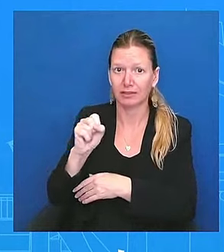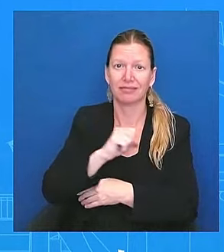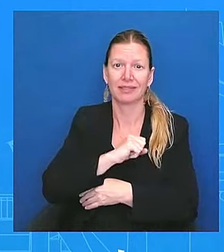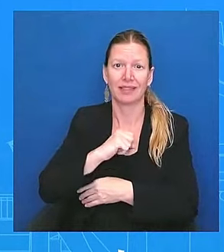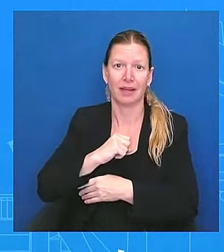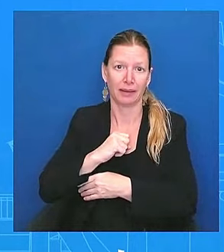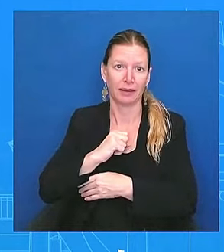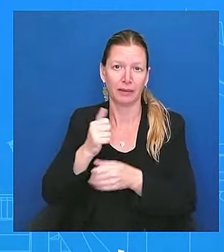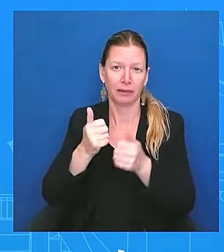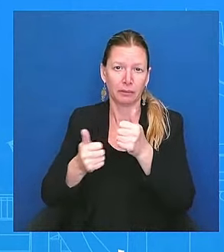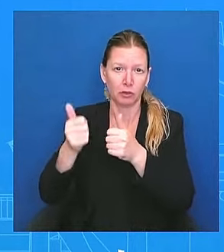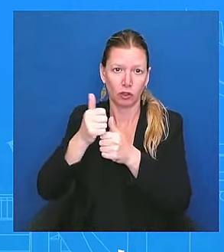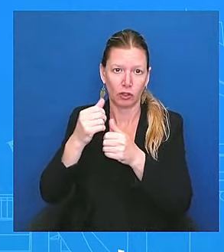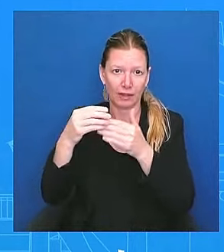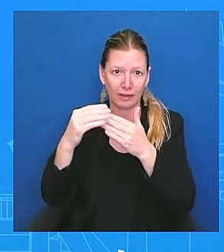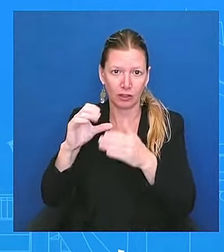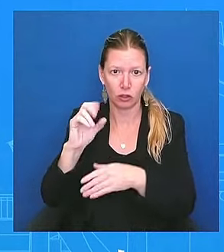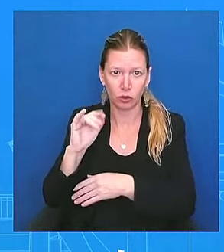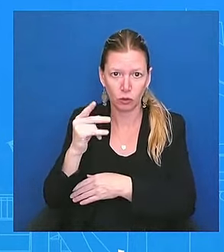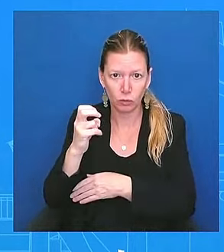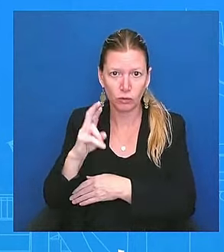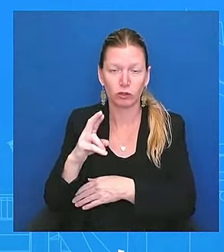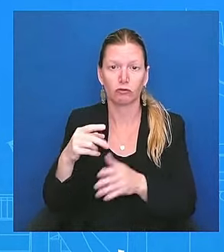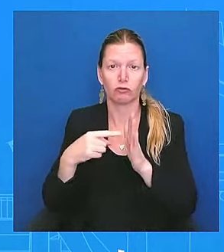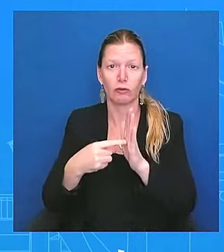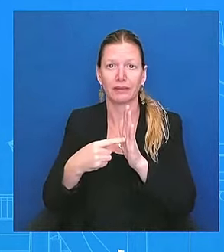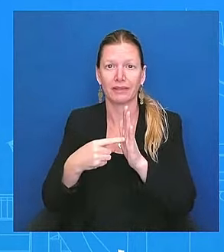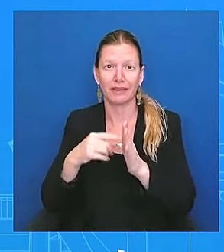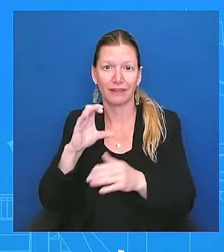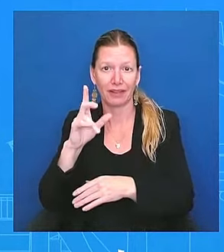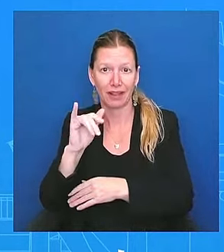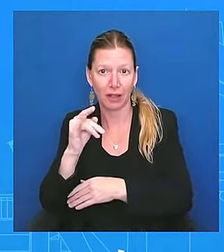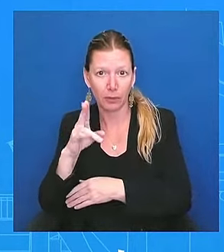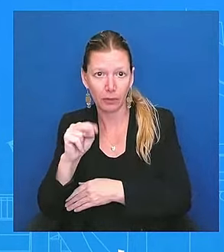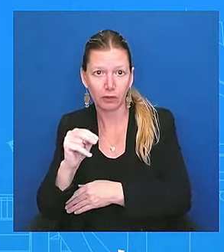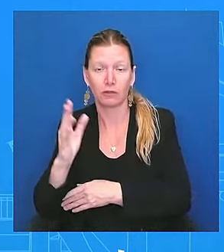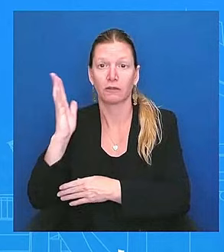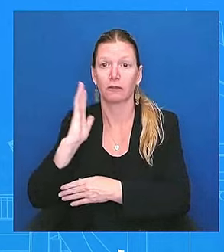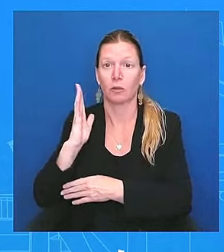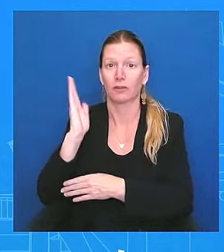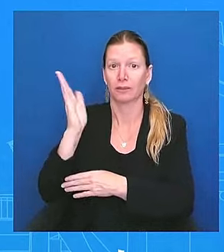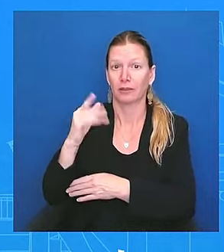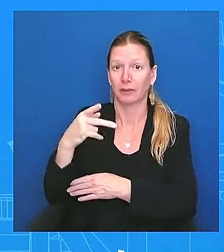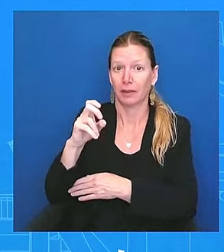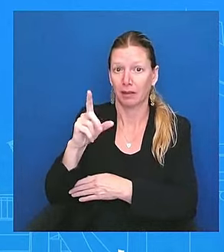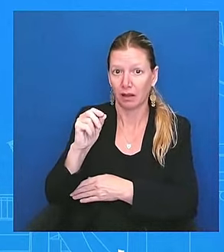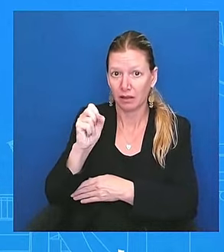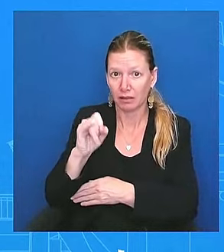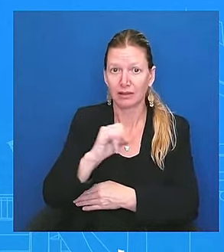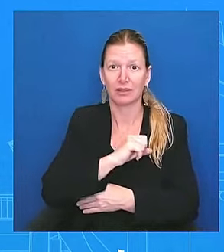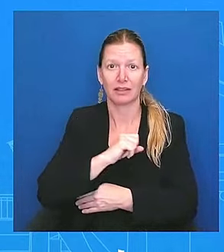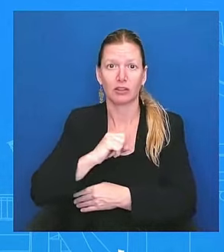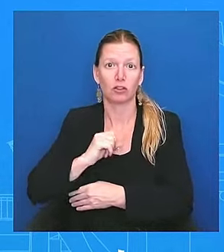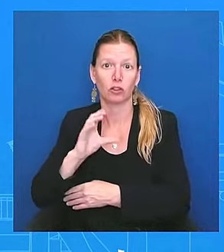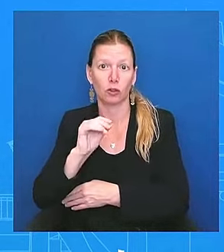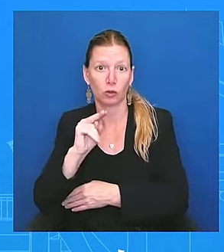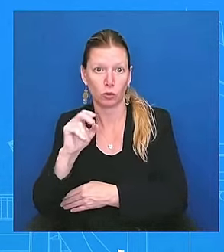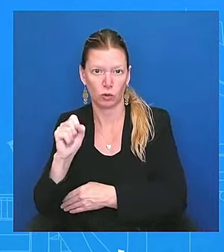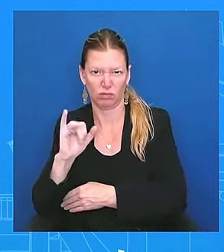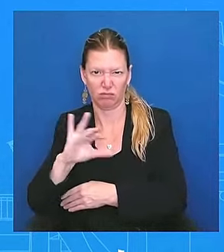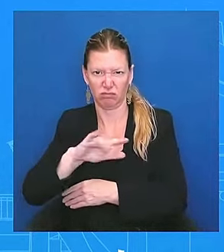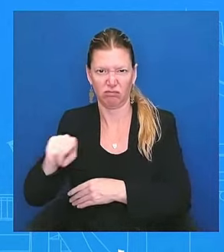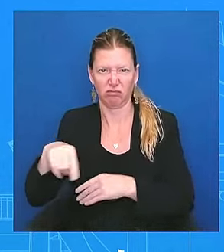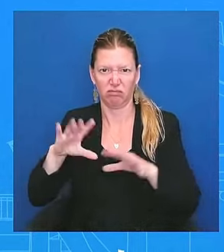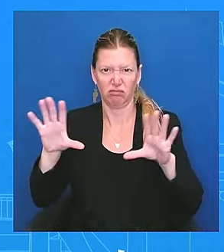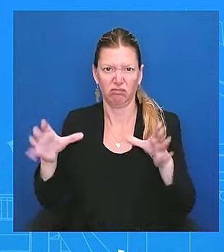former Speaker Pelosi, and Senator Coons. Today, President Biden taped two black radio interviews that will air